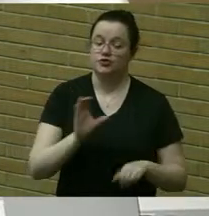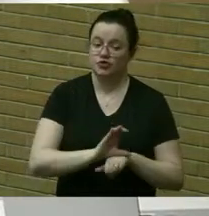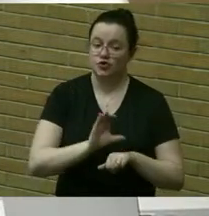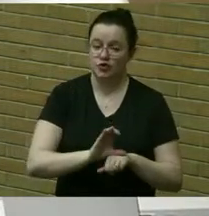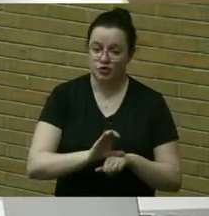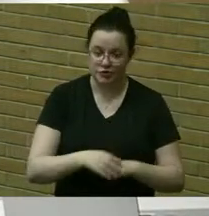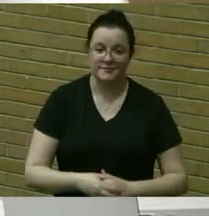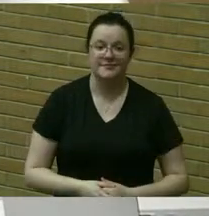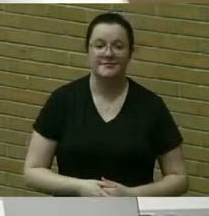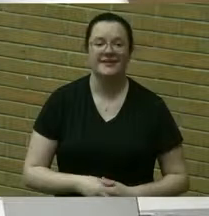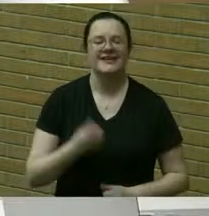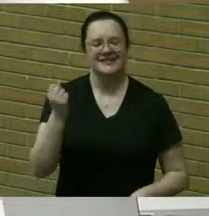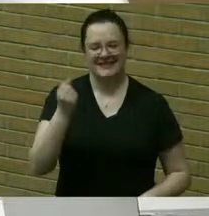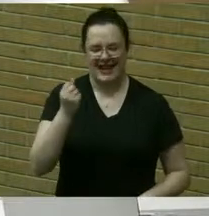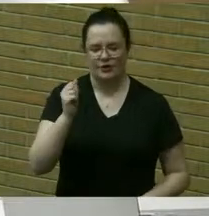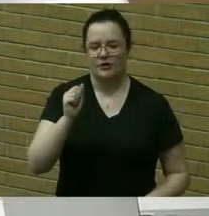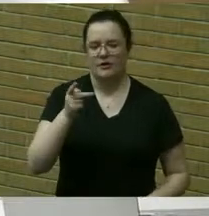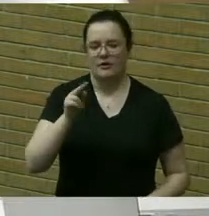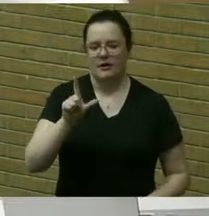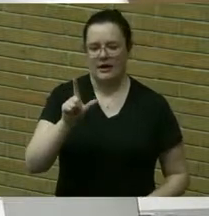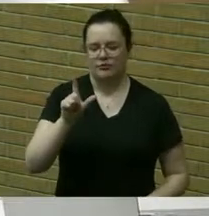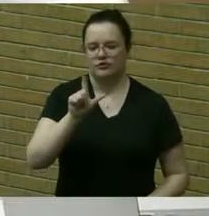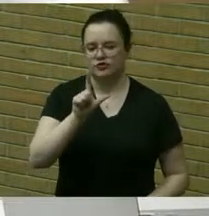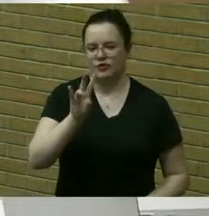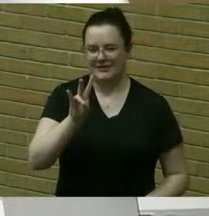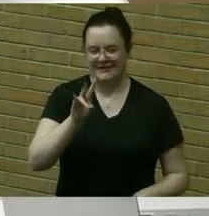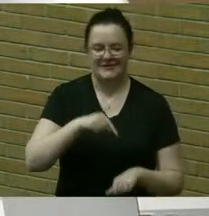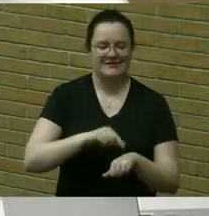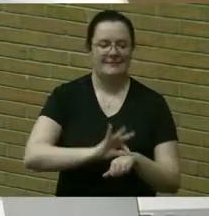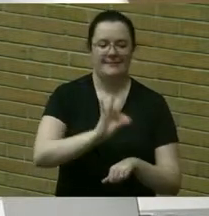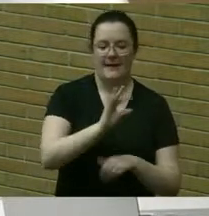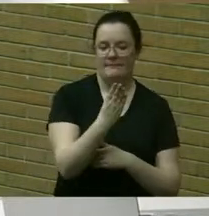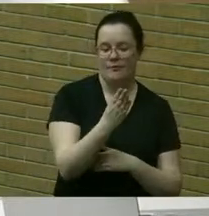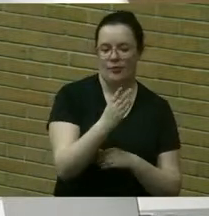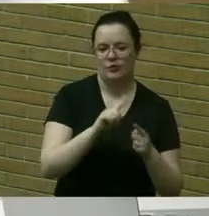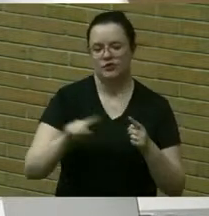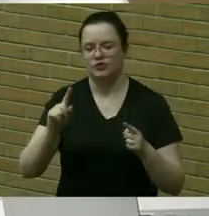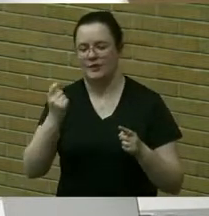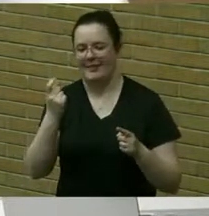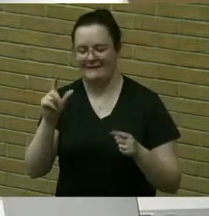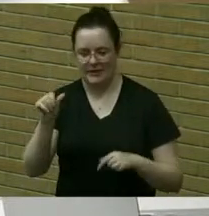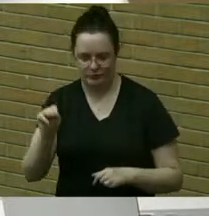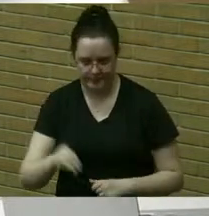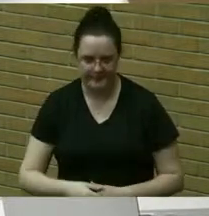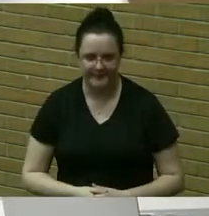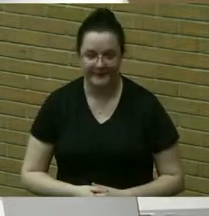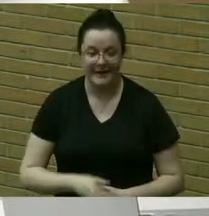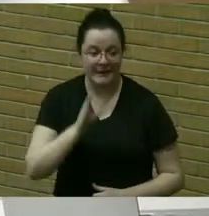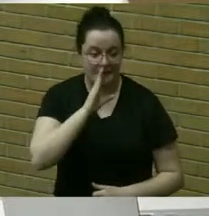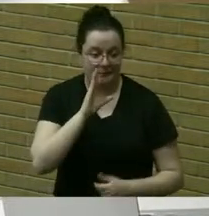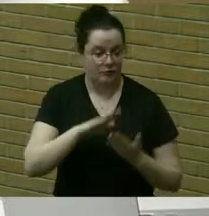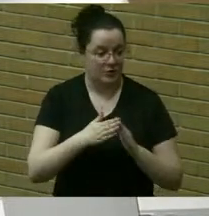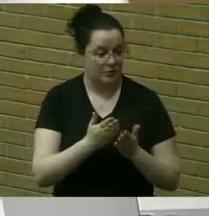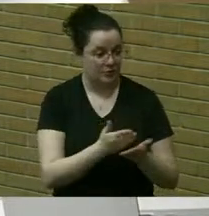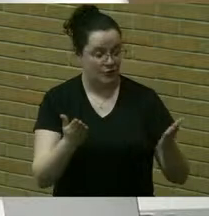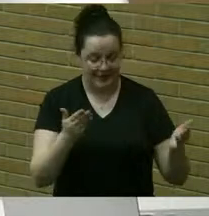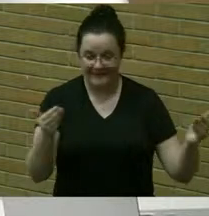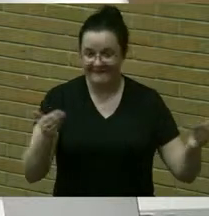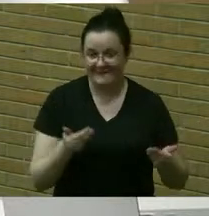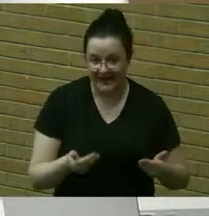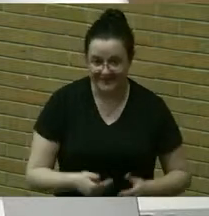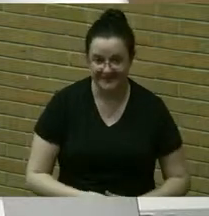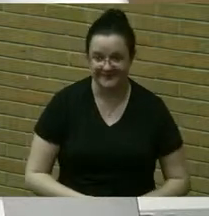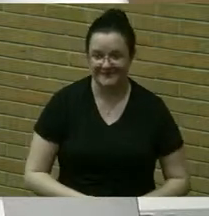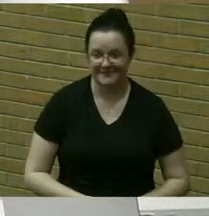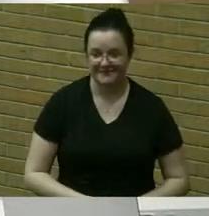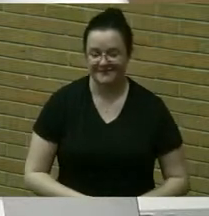on saturday april 27th from 9 a.m to 11 a.m the brighton community is invited to end the attend the